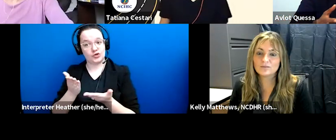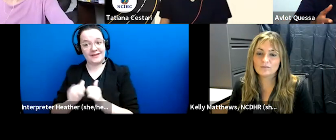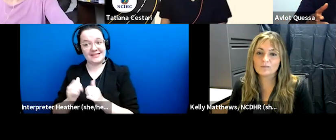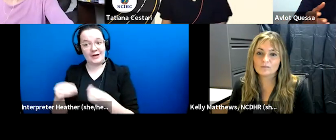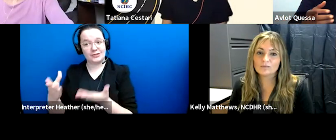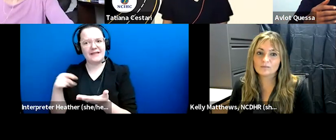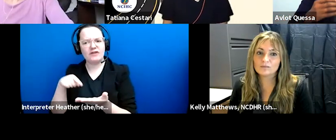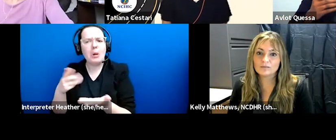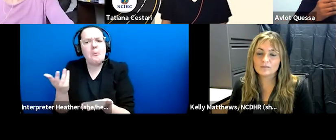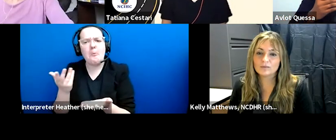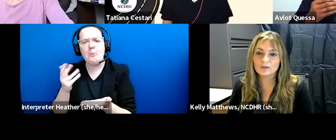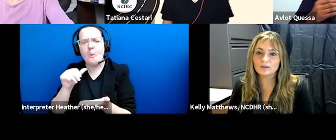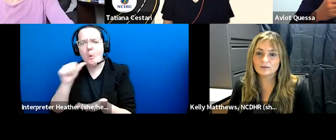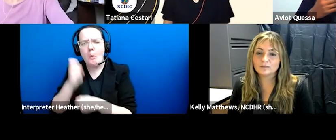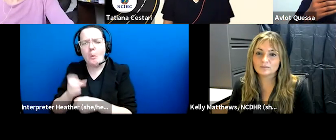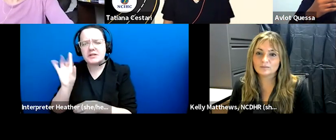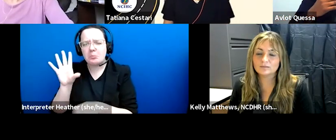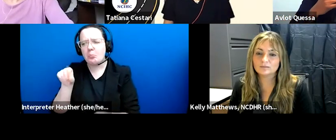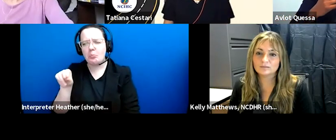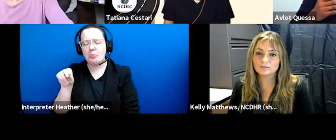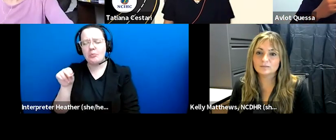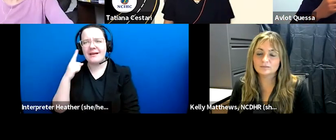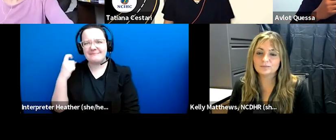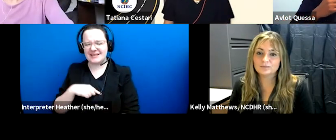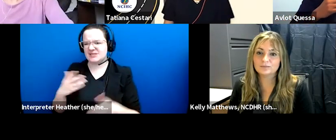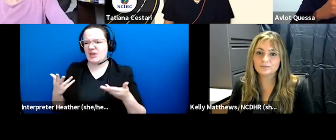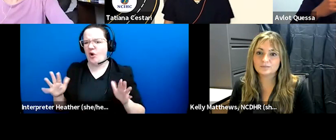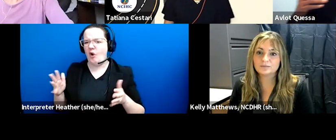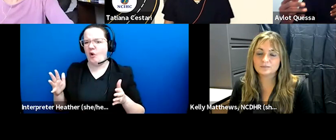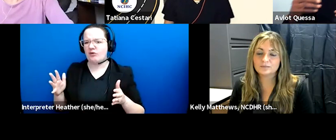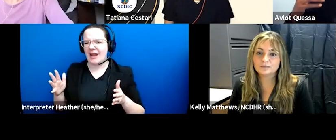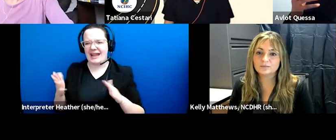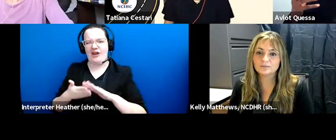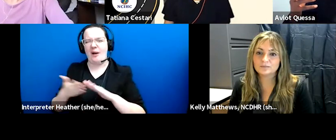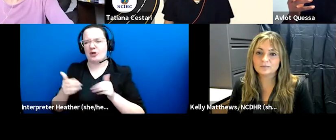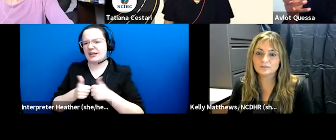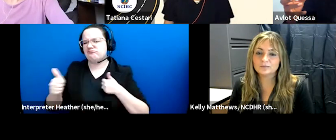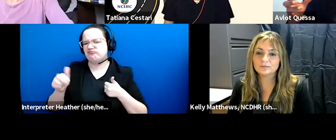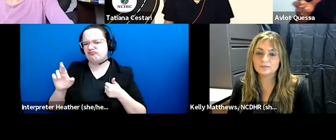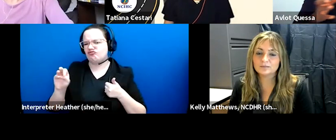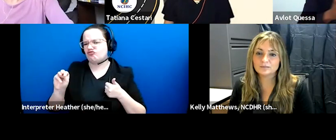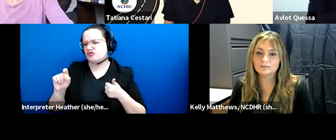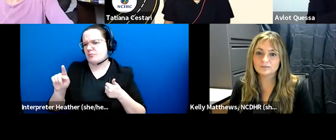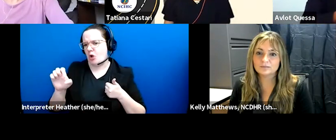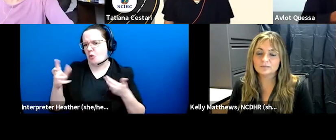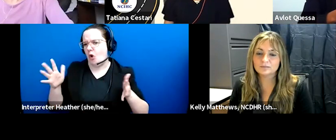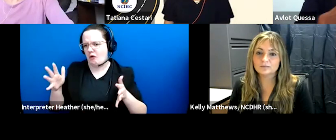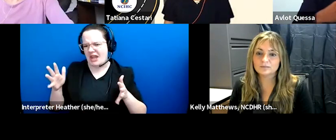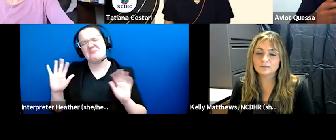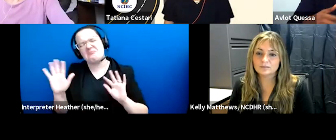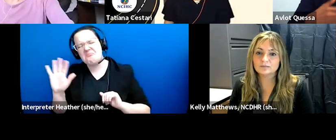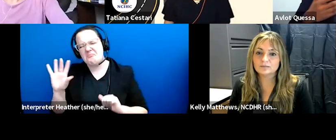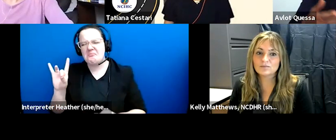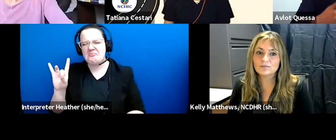wasn't difficult because we were all we already operating in a remote fashion where about 85